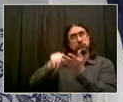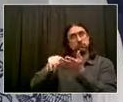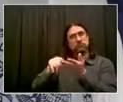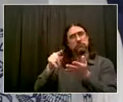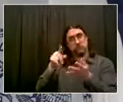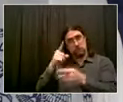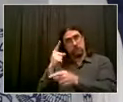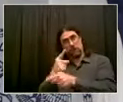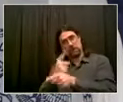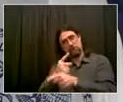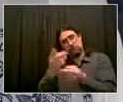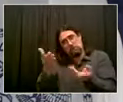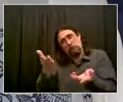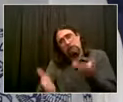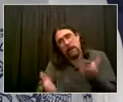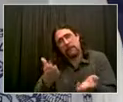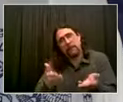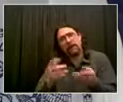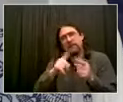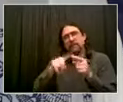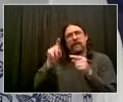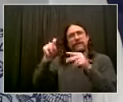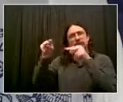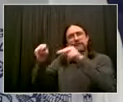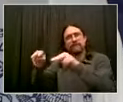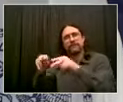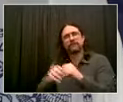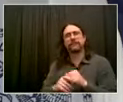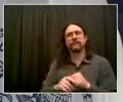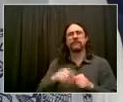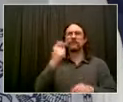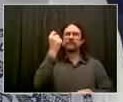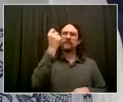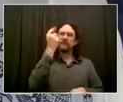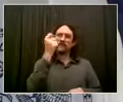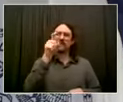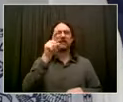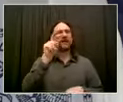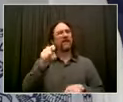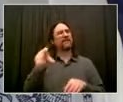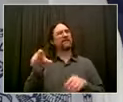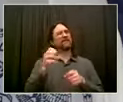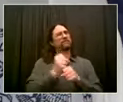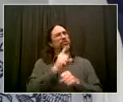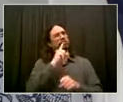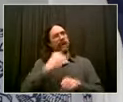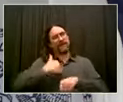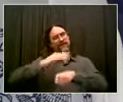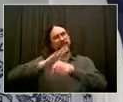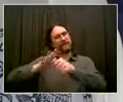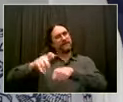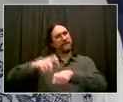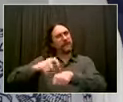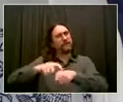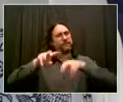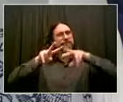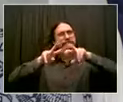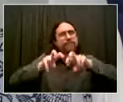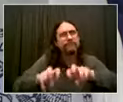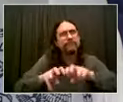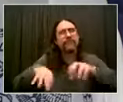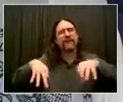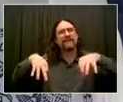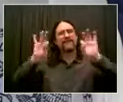the full truth, whatever it is that people deserve to know as much as possible, as independently as possible, as they make their judgment on the next mayor. I think